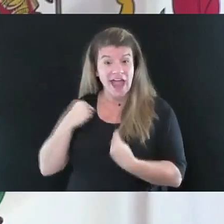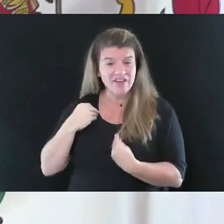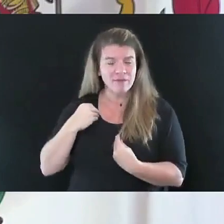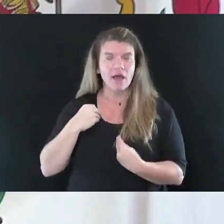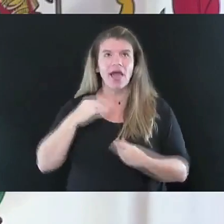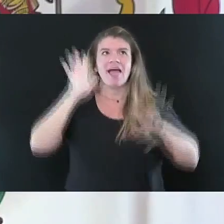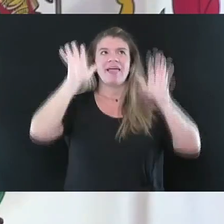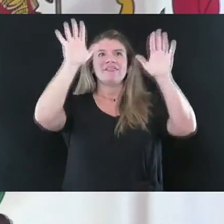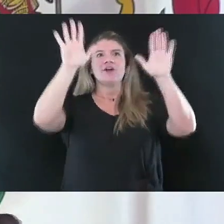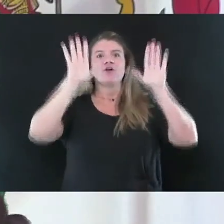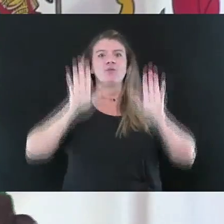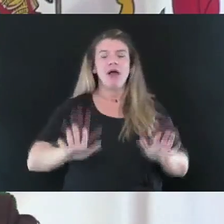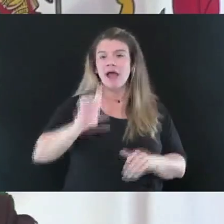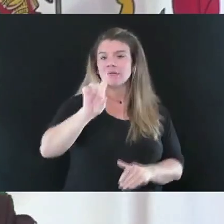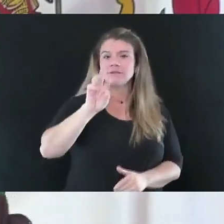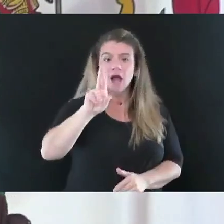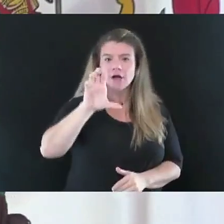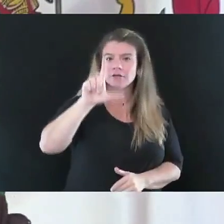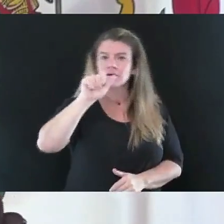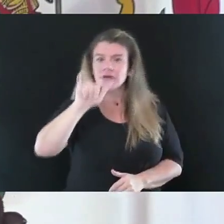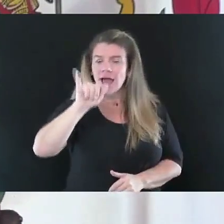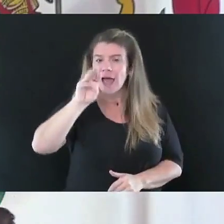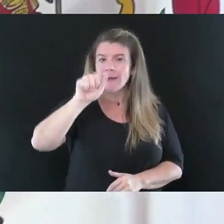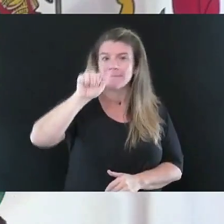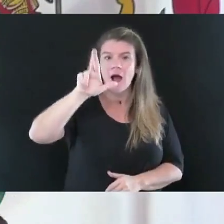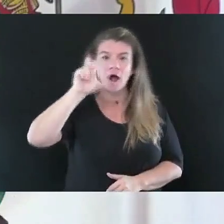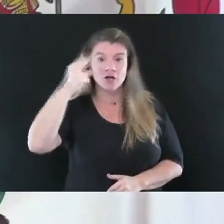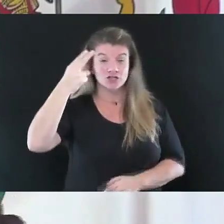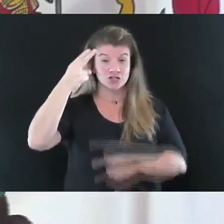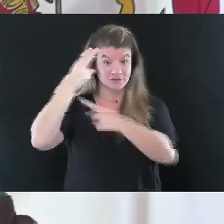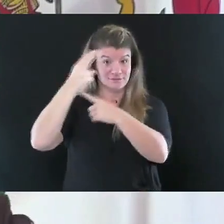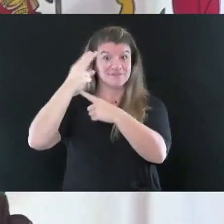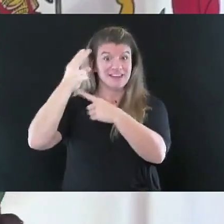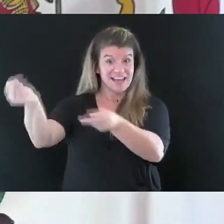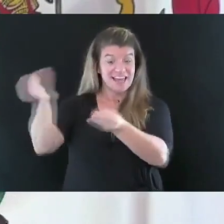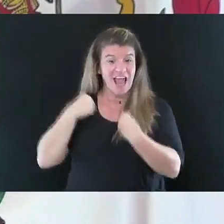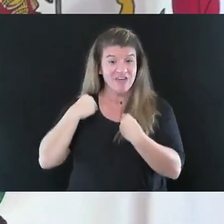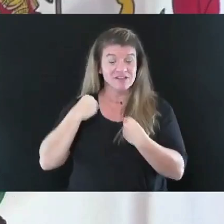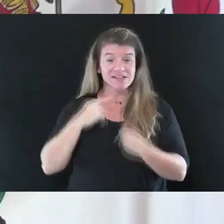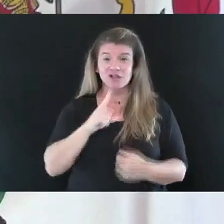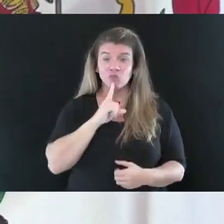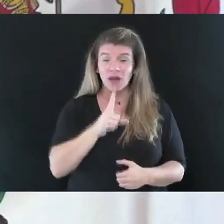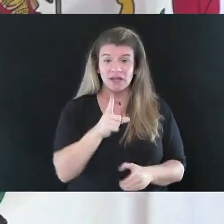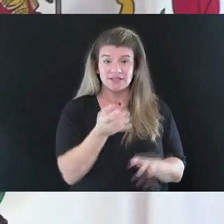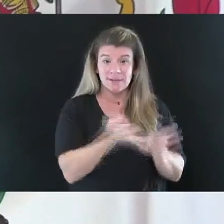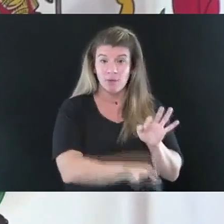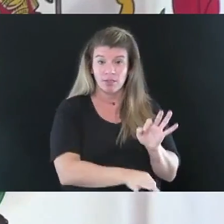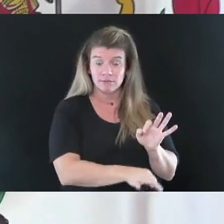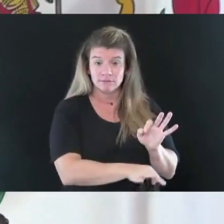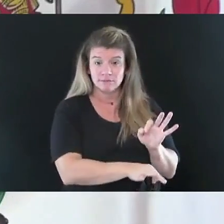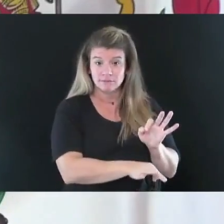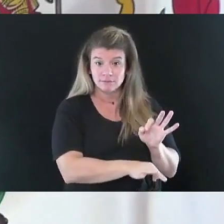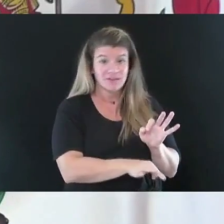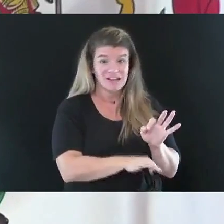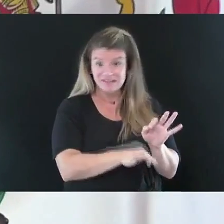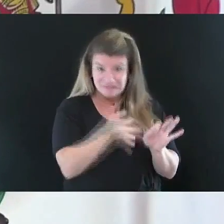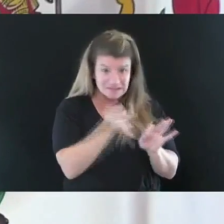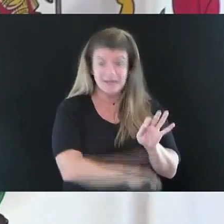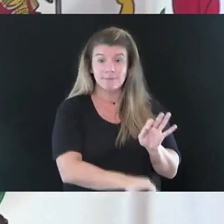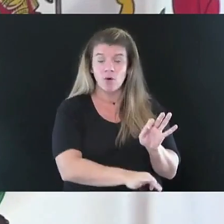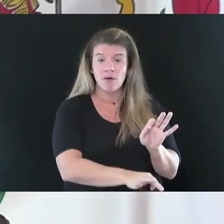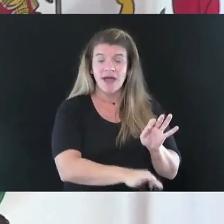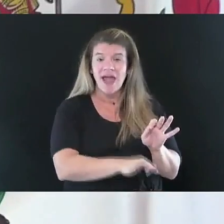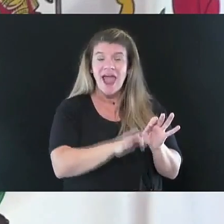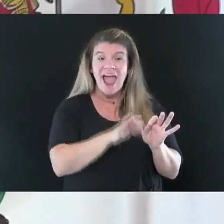Marsh has just given us. And absolutely it's simple as mud, West Virginia. And we cannot drop our